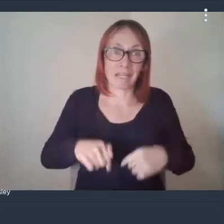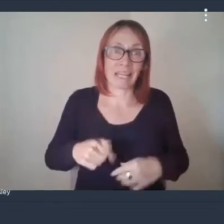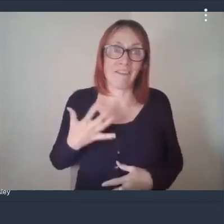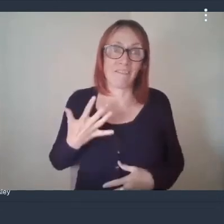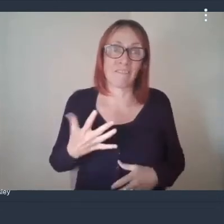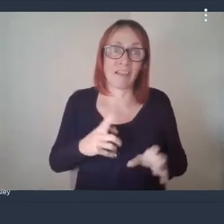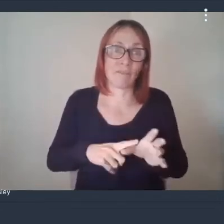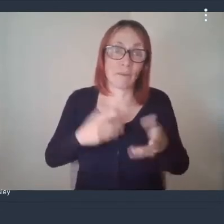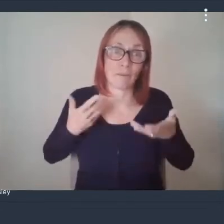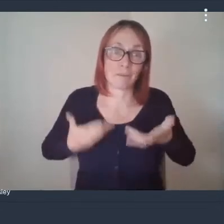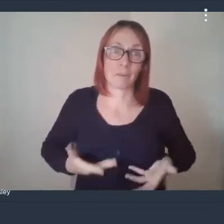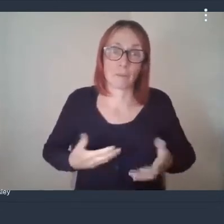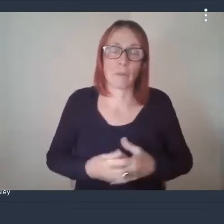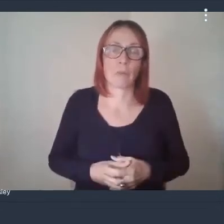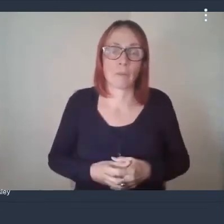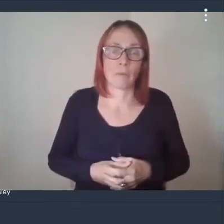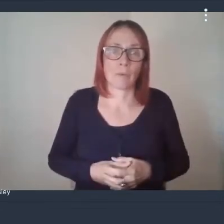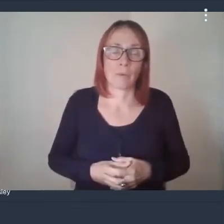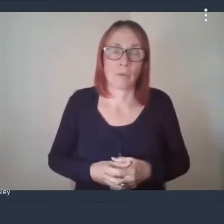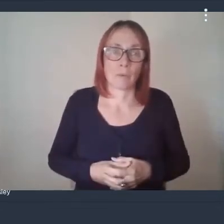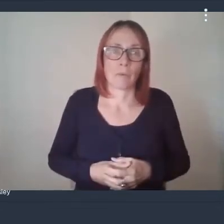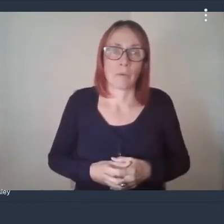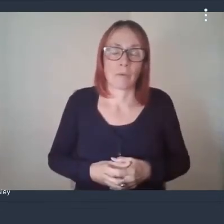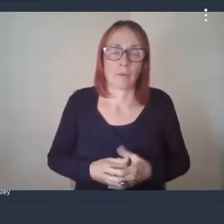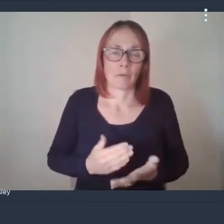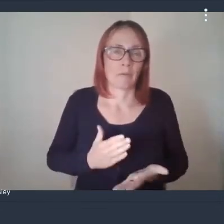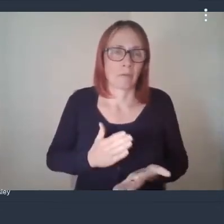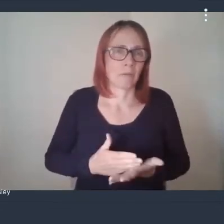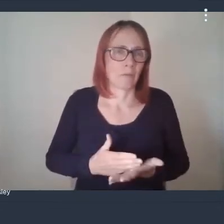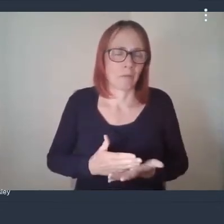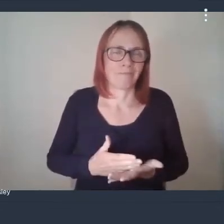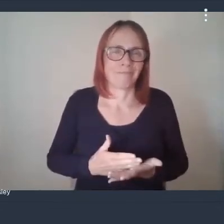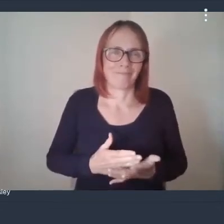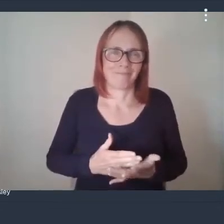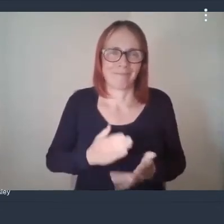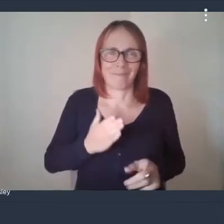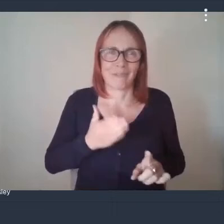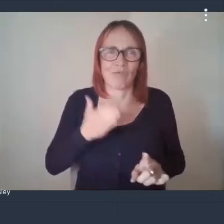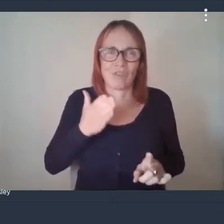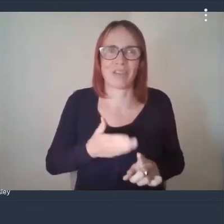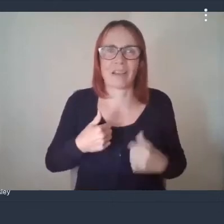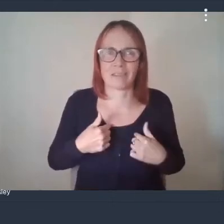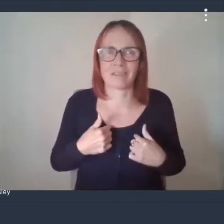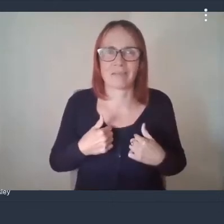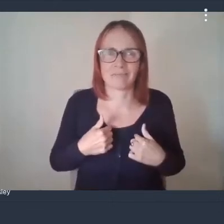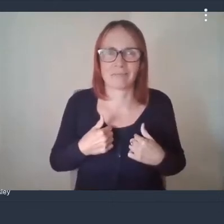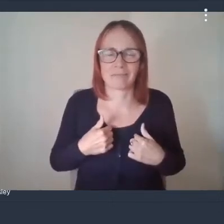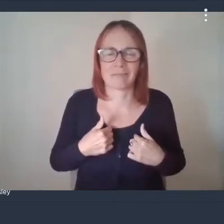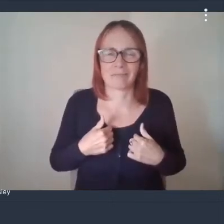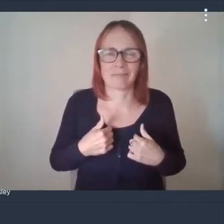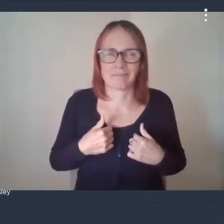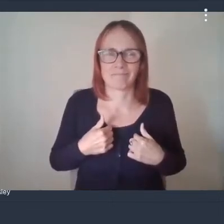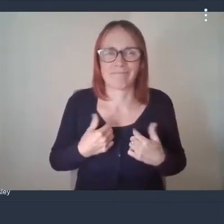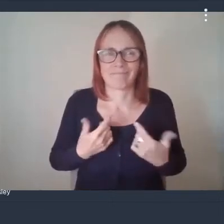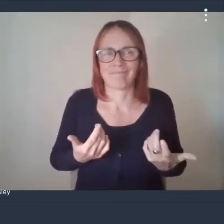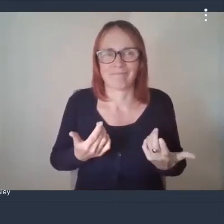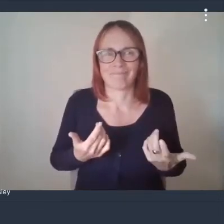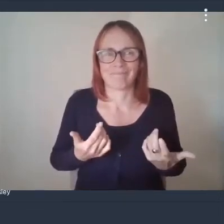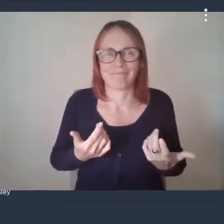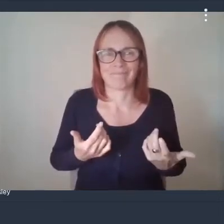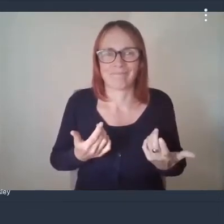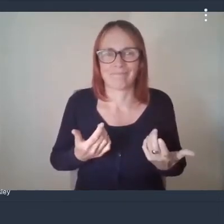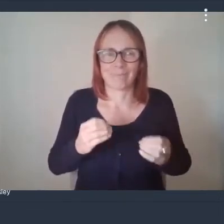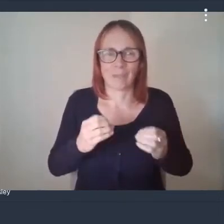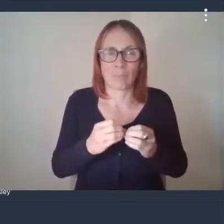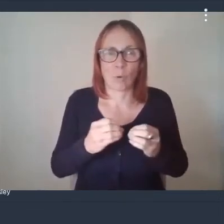in what became really obvious to me was um the bernardy